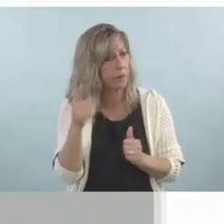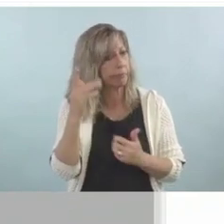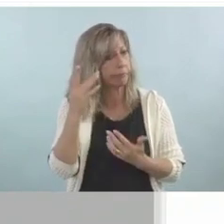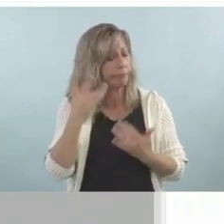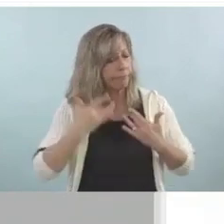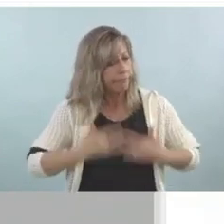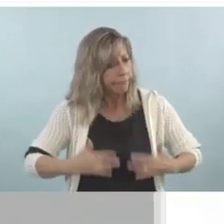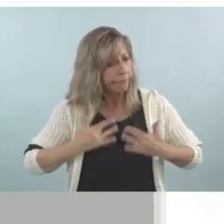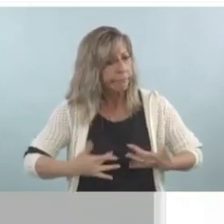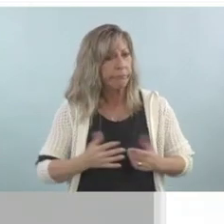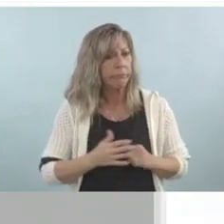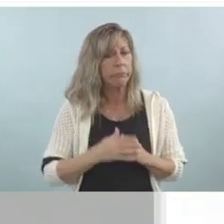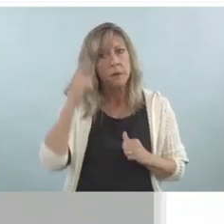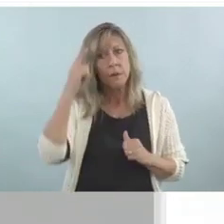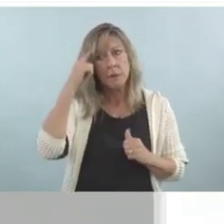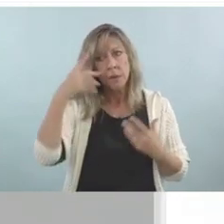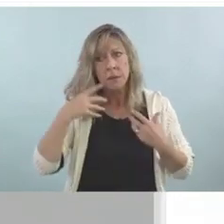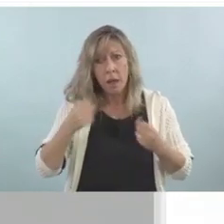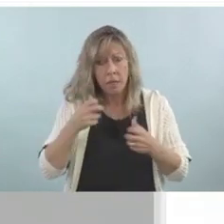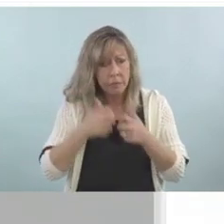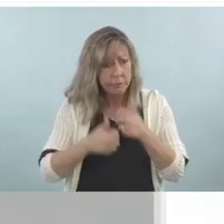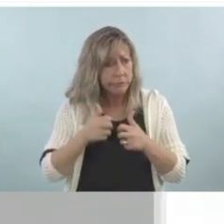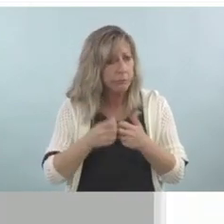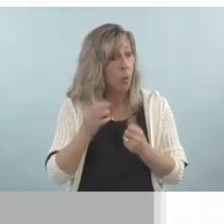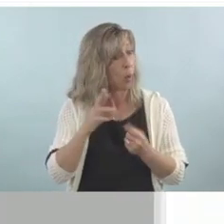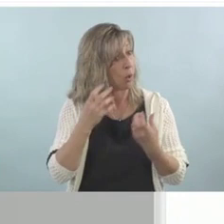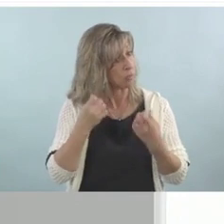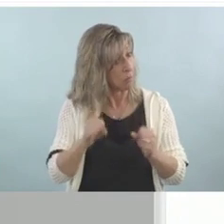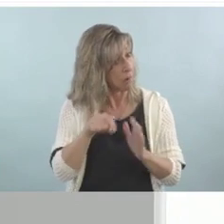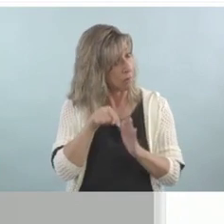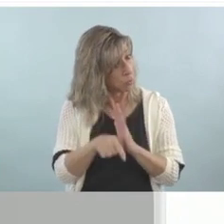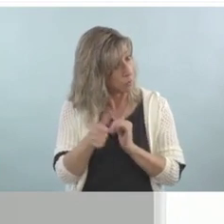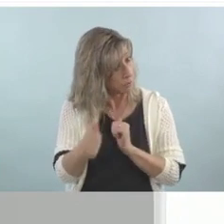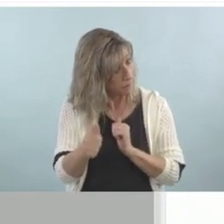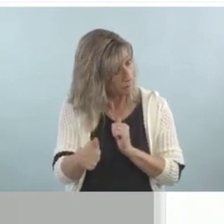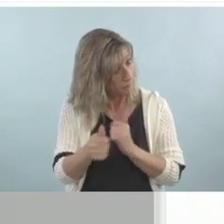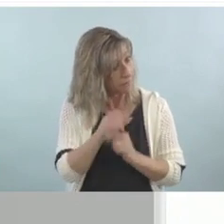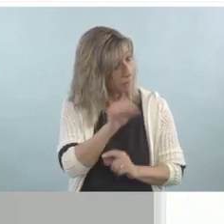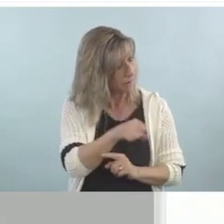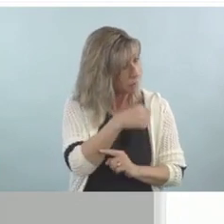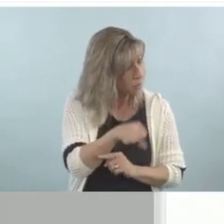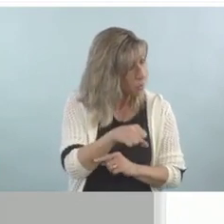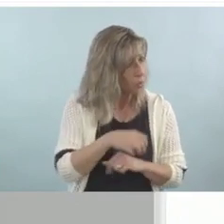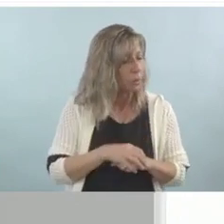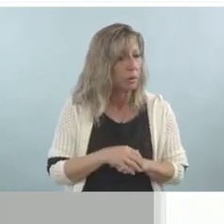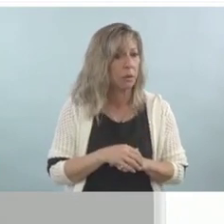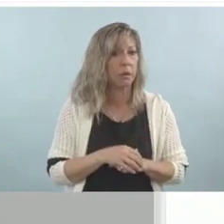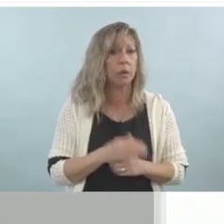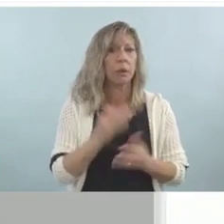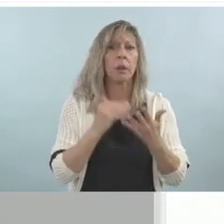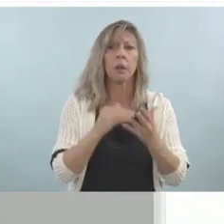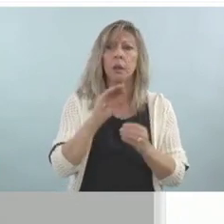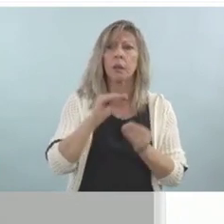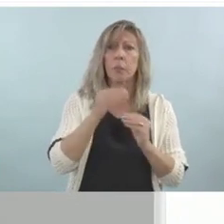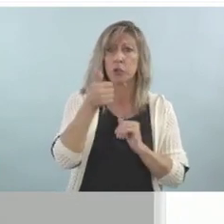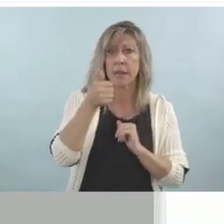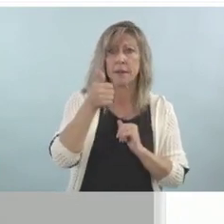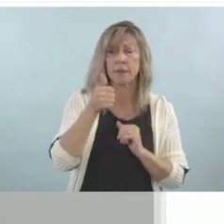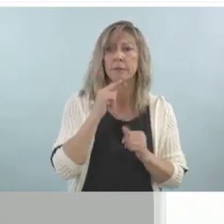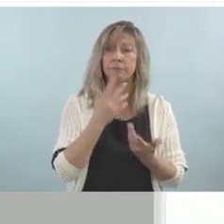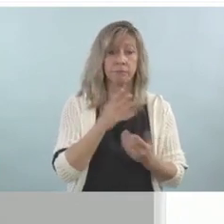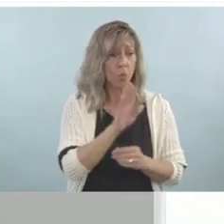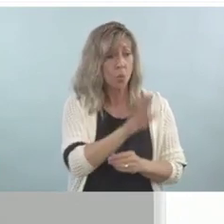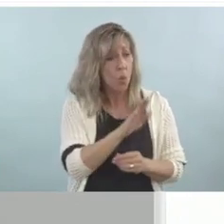suicide? Number 10 says, did a household member go to prison? So these were the questions that were